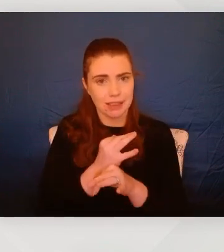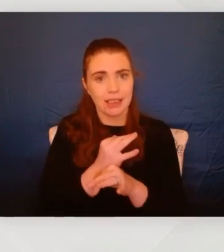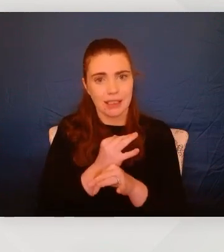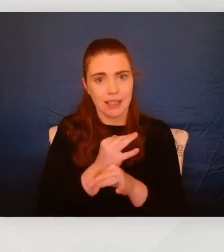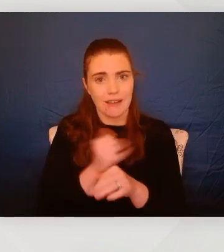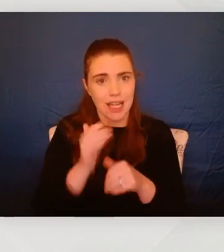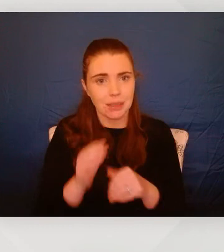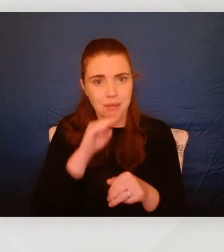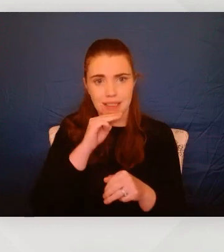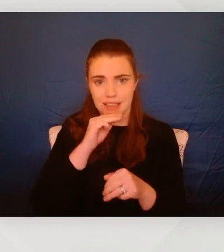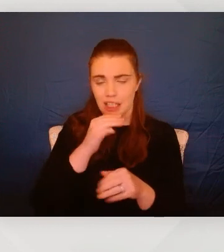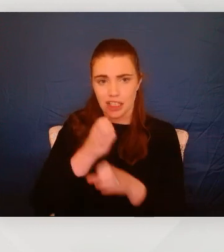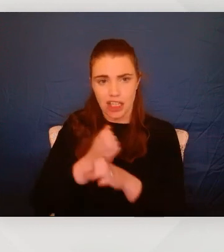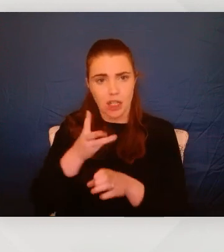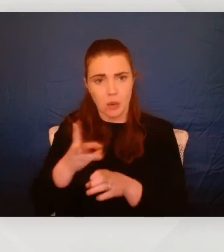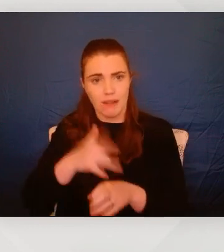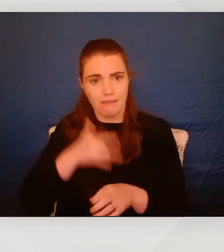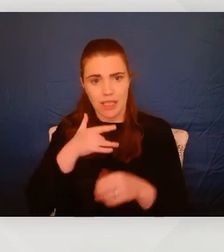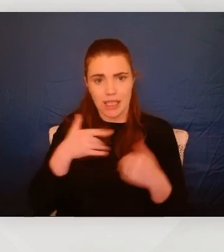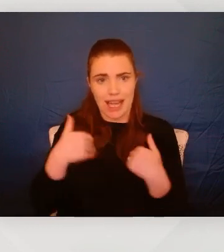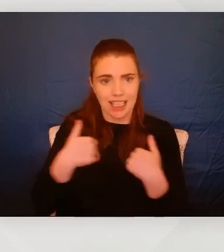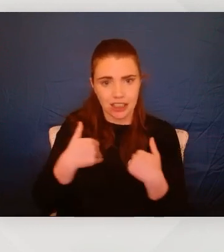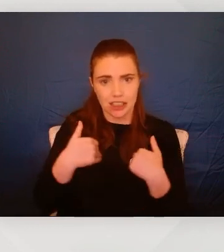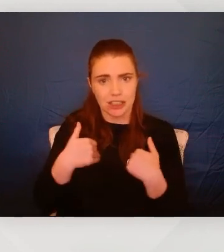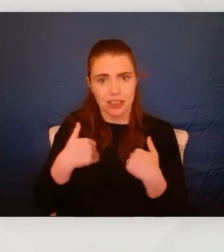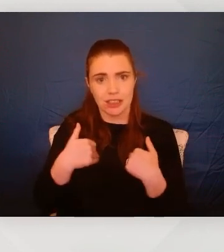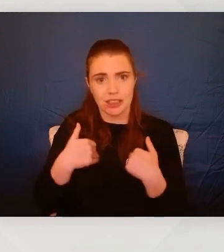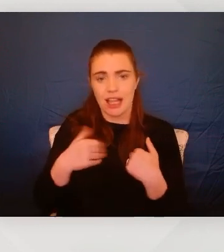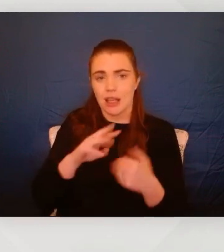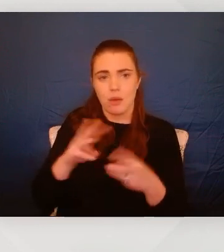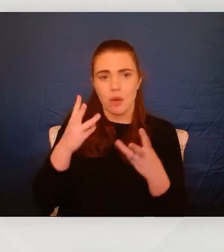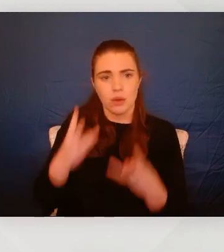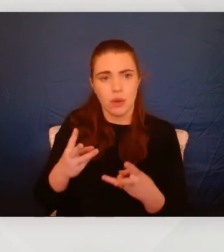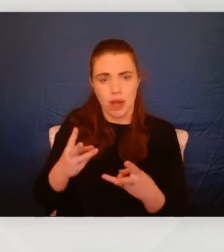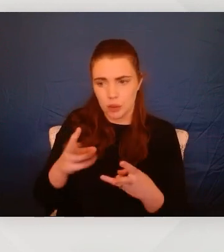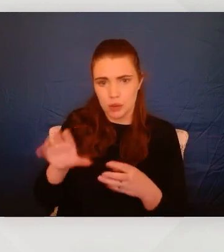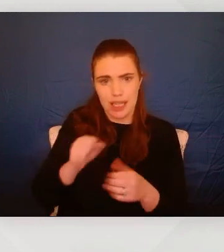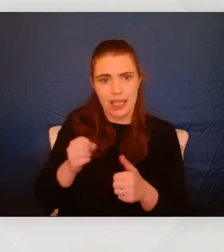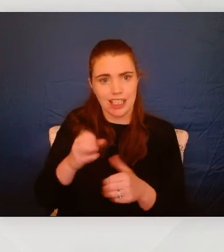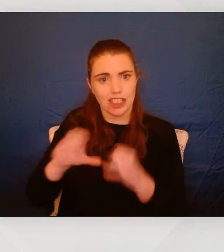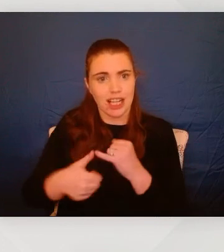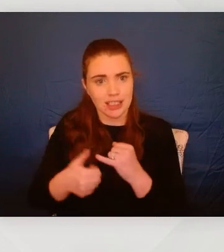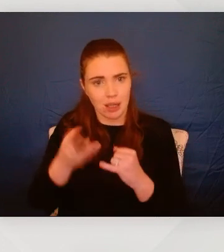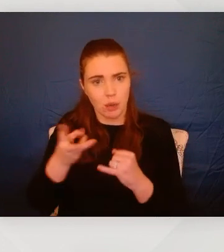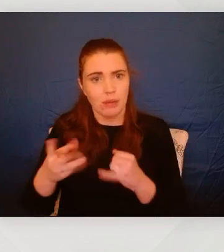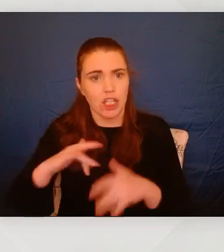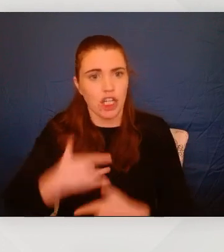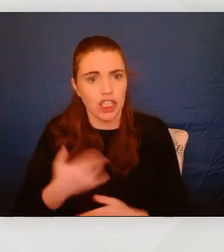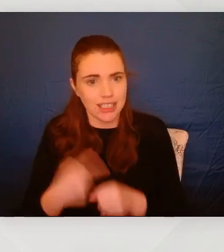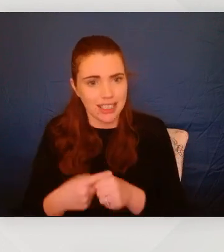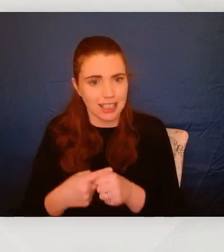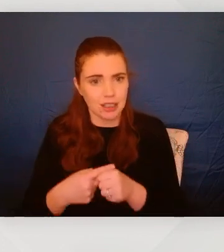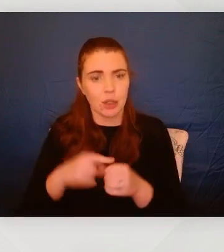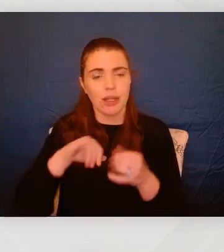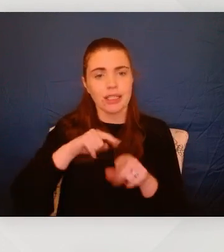because they don't want to give that trust to take another chance that they might get hurt again. So it kind of depends on who the anxiety about